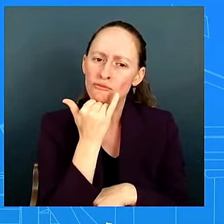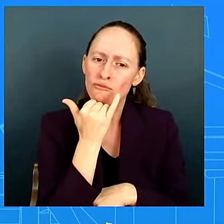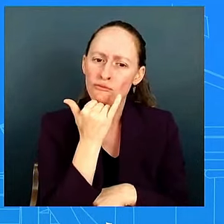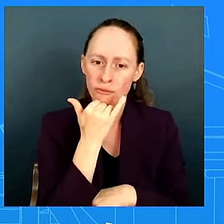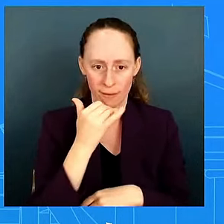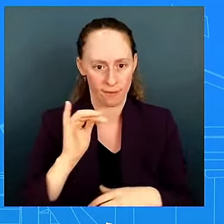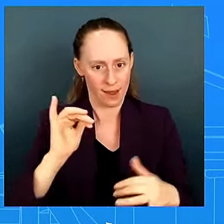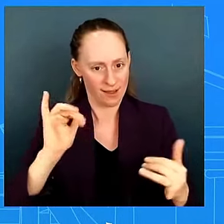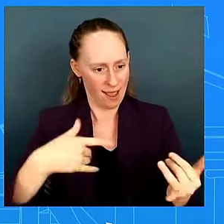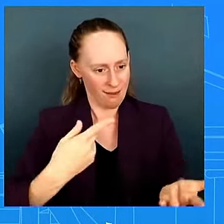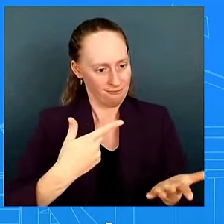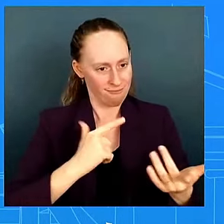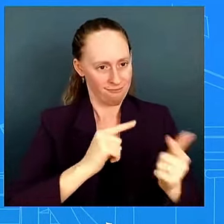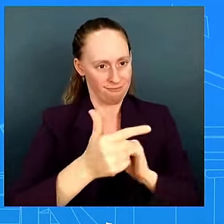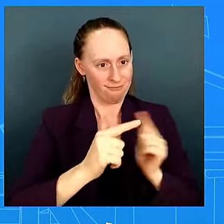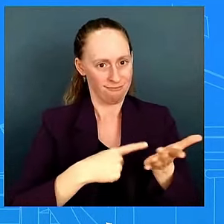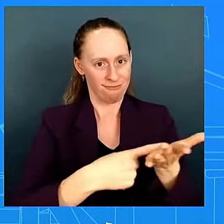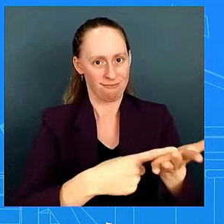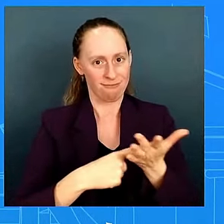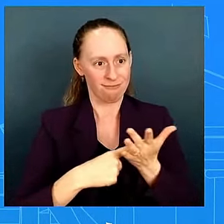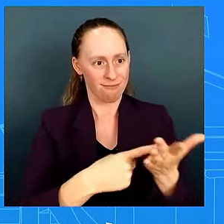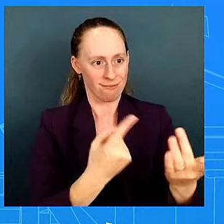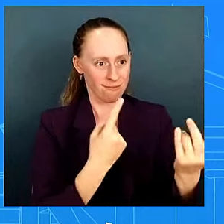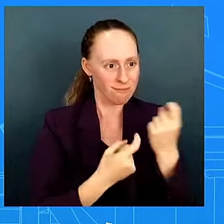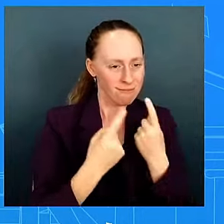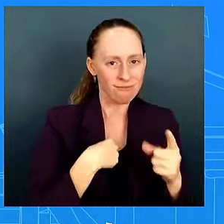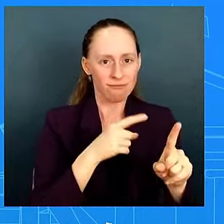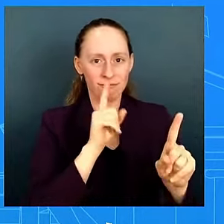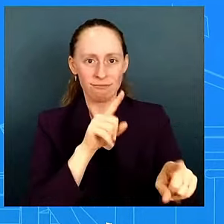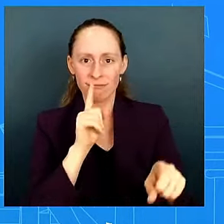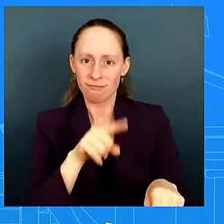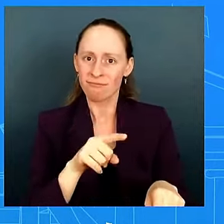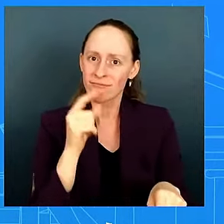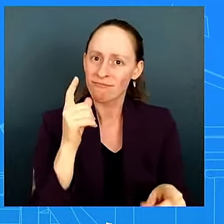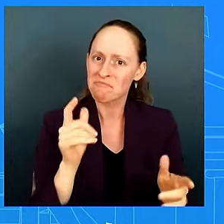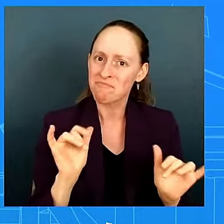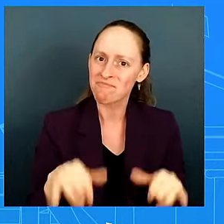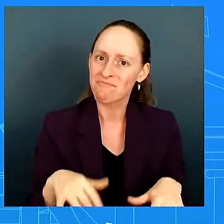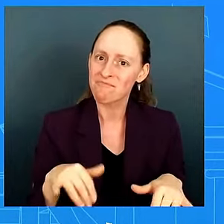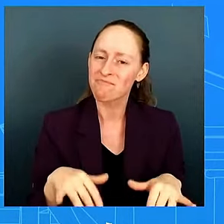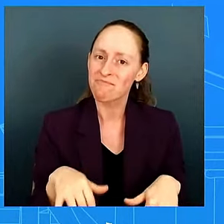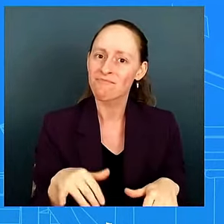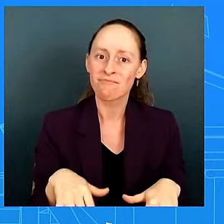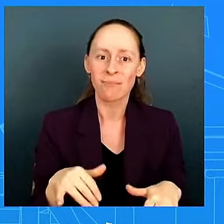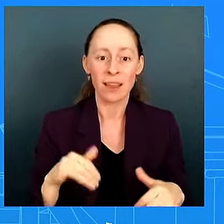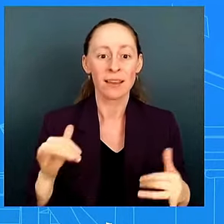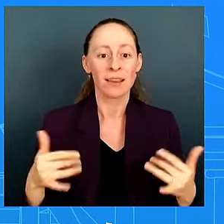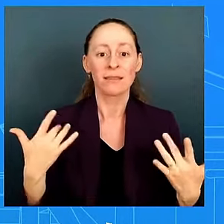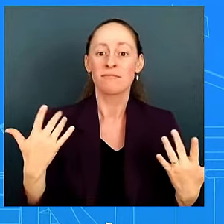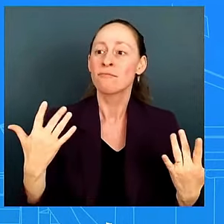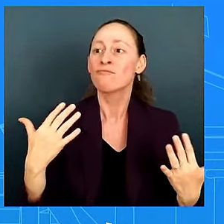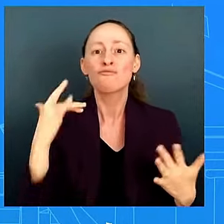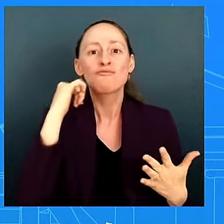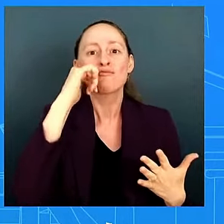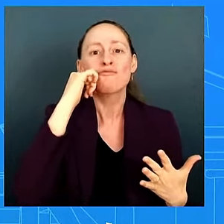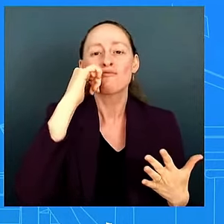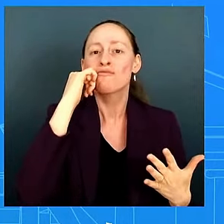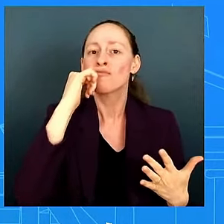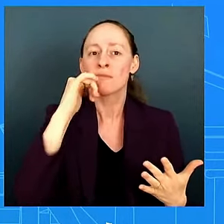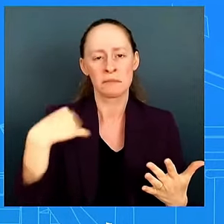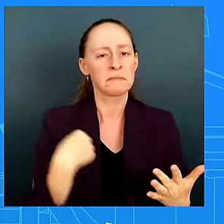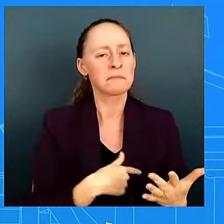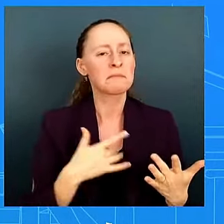do on a daily basis this is how we lead the world on making sure that journalism exists